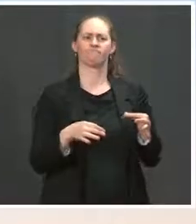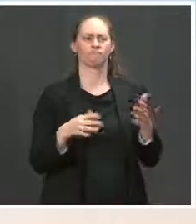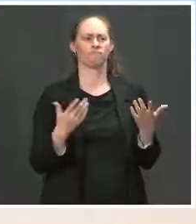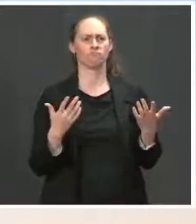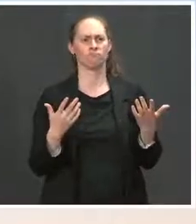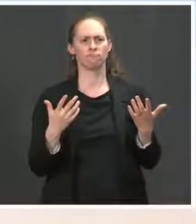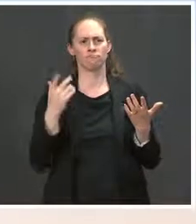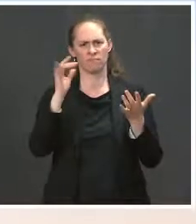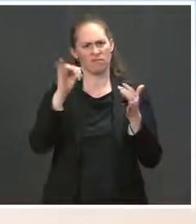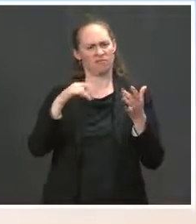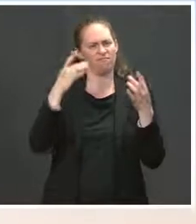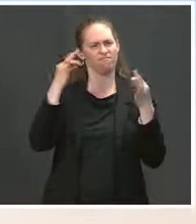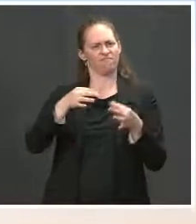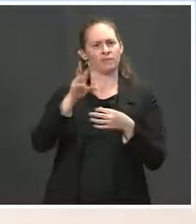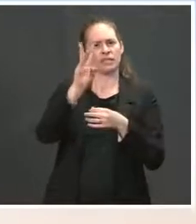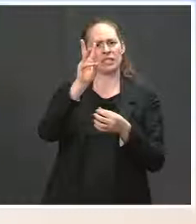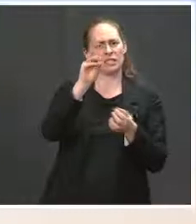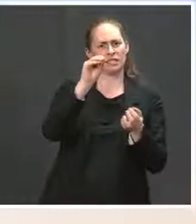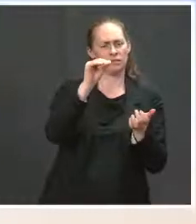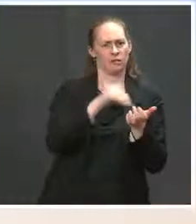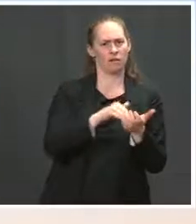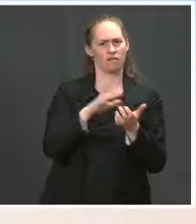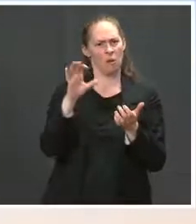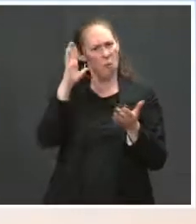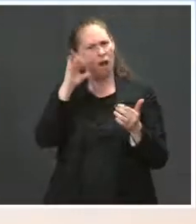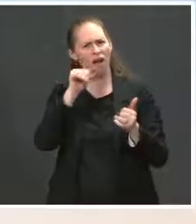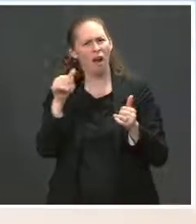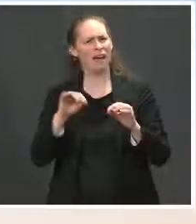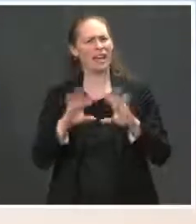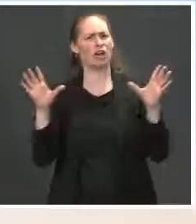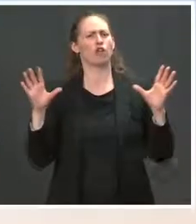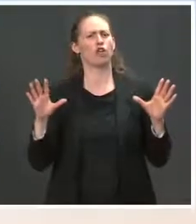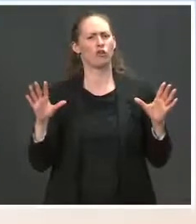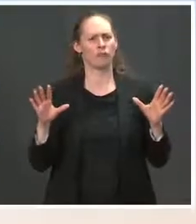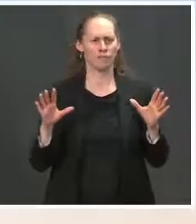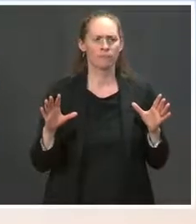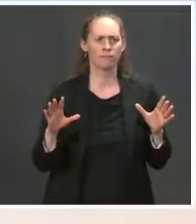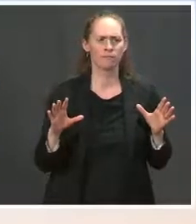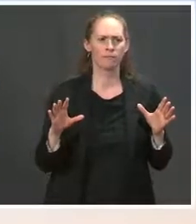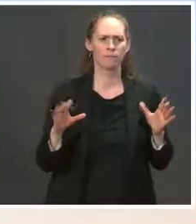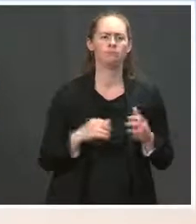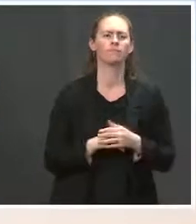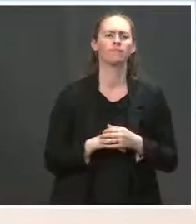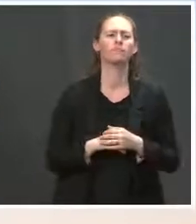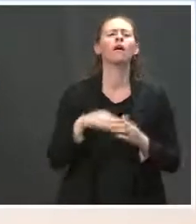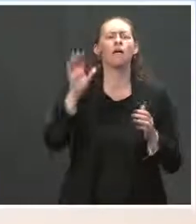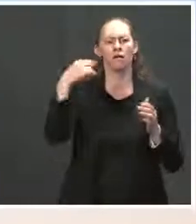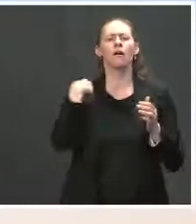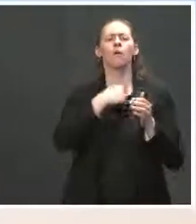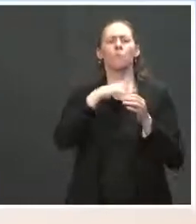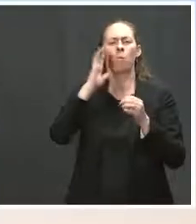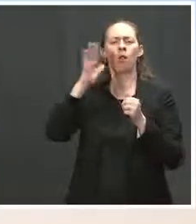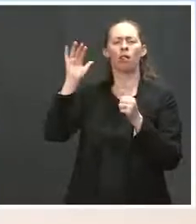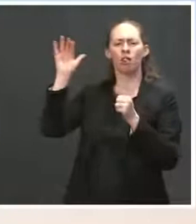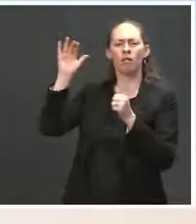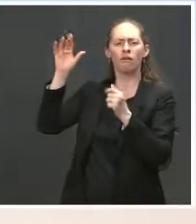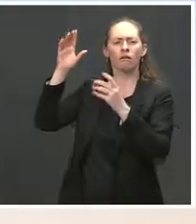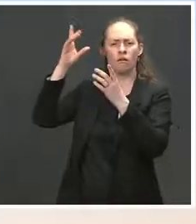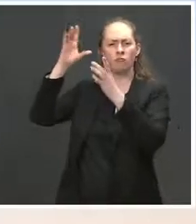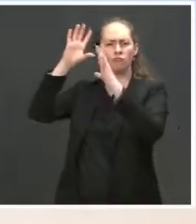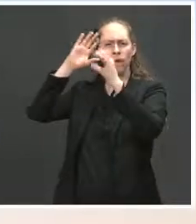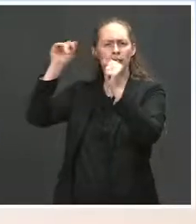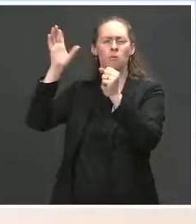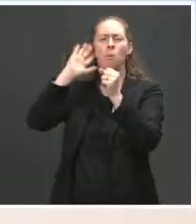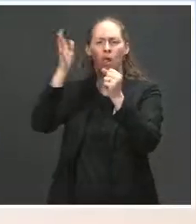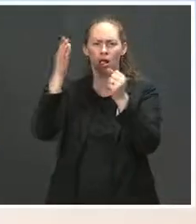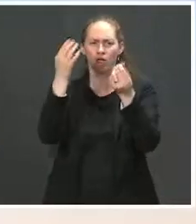,500? Well, we have every intention of providing — the President has every intention of providing an updated